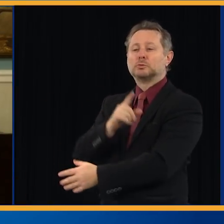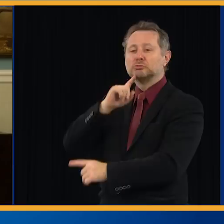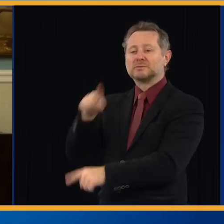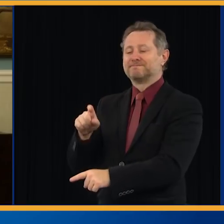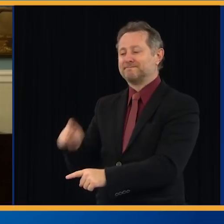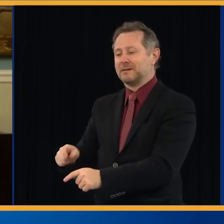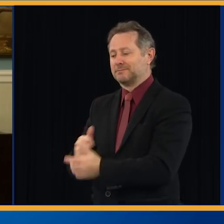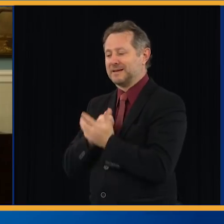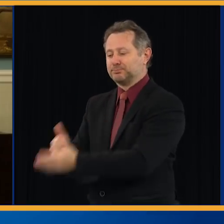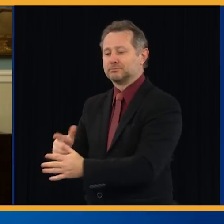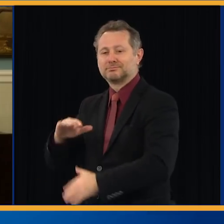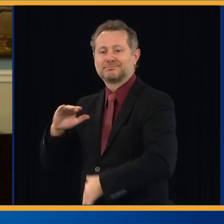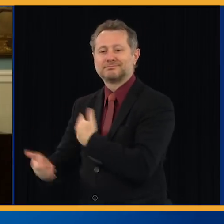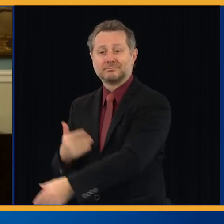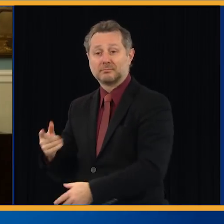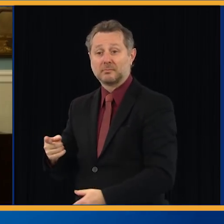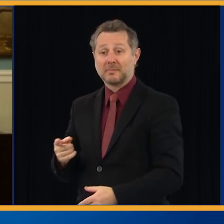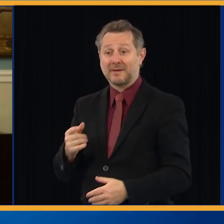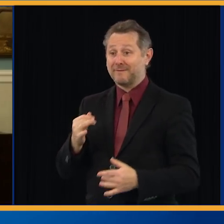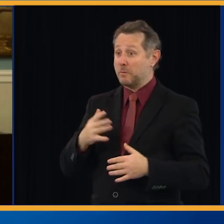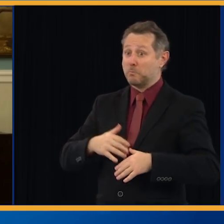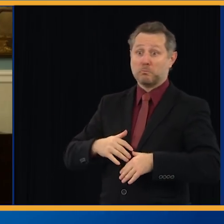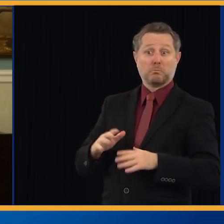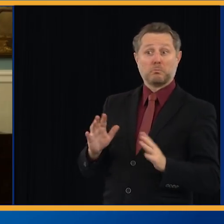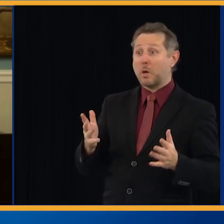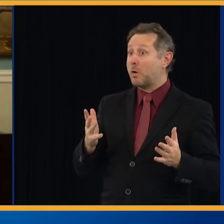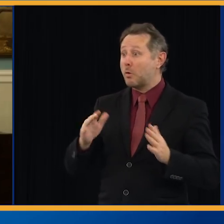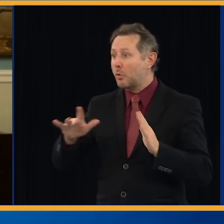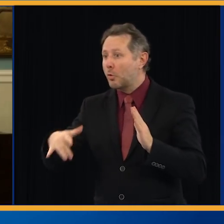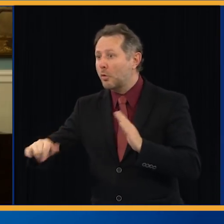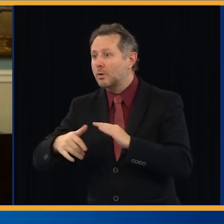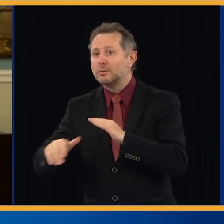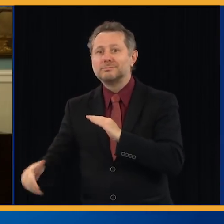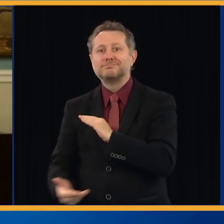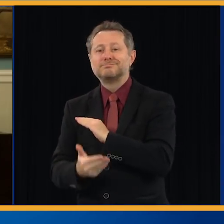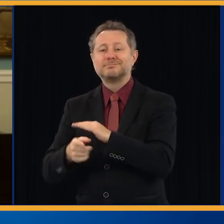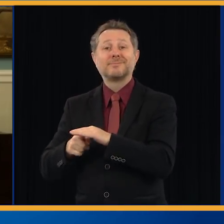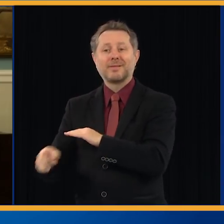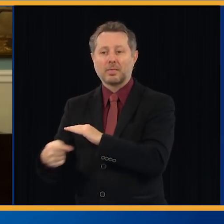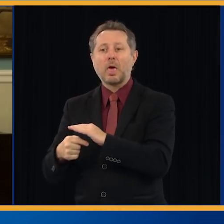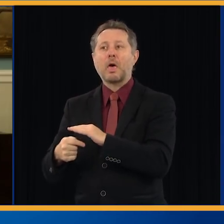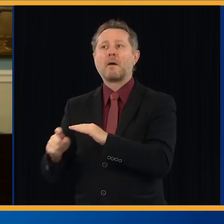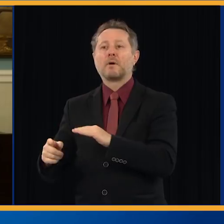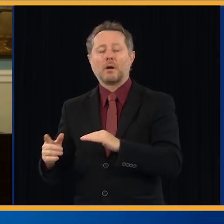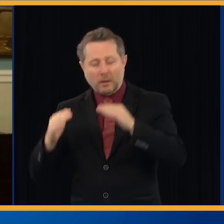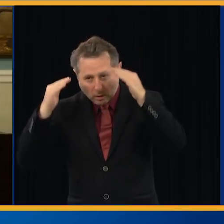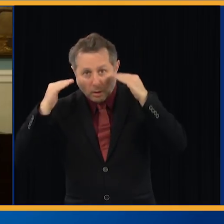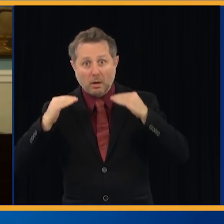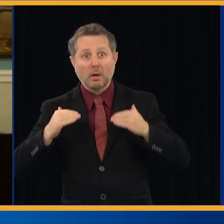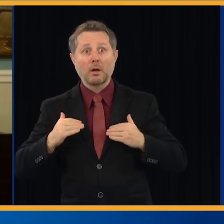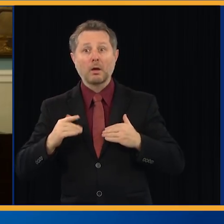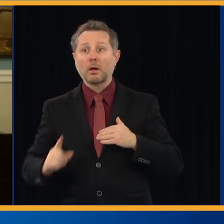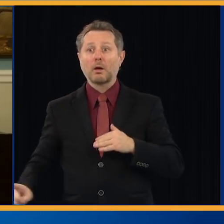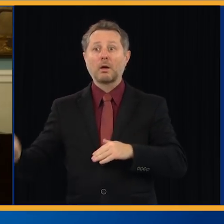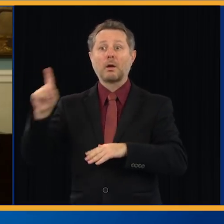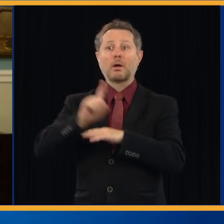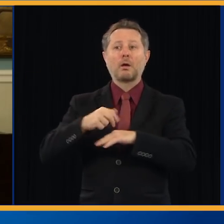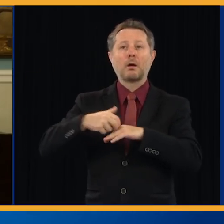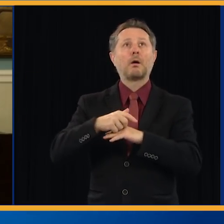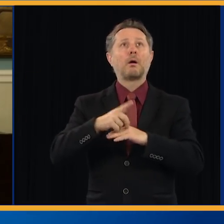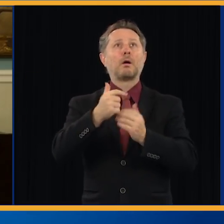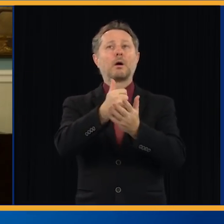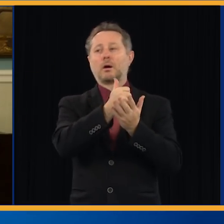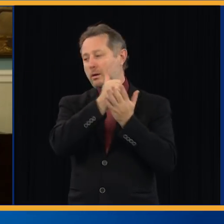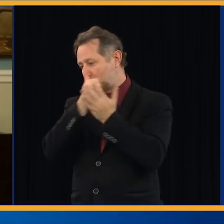night on a train, then you actually are coming above ground where outreach workers are there to help you, where NYPD officers trained in homeless